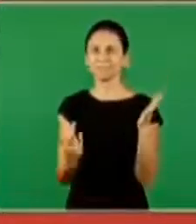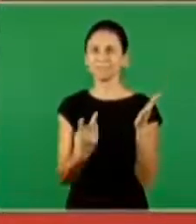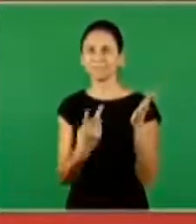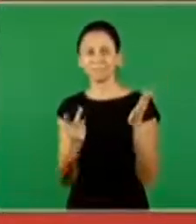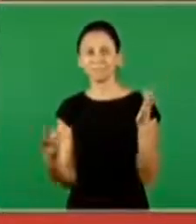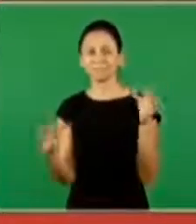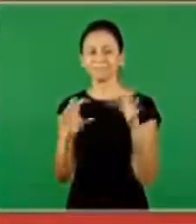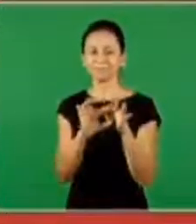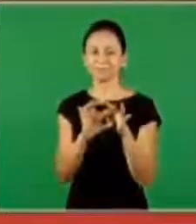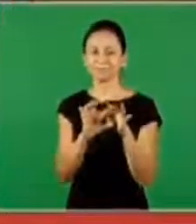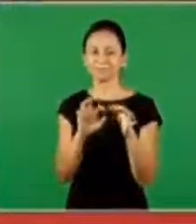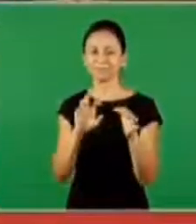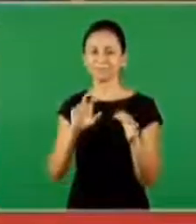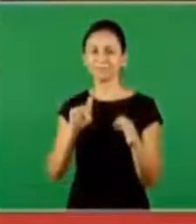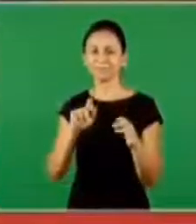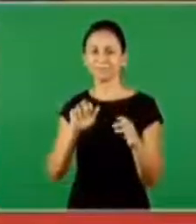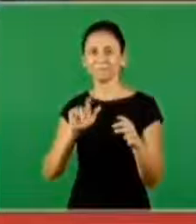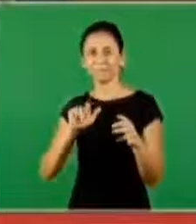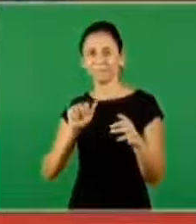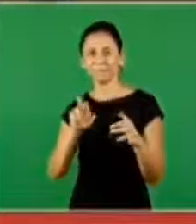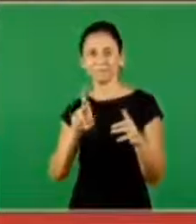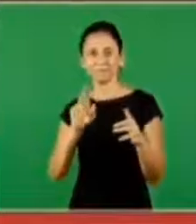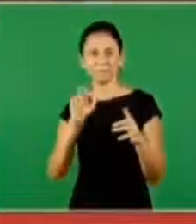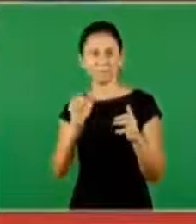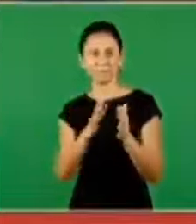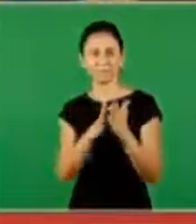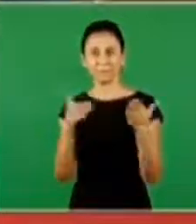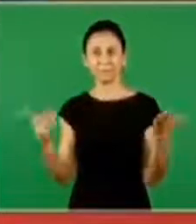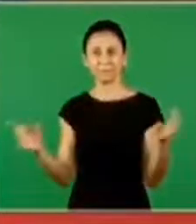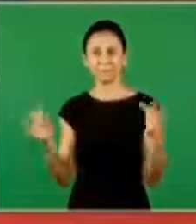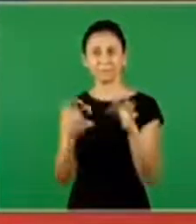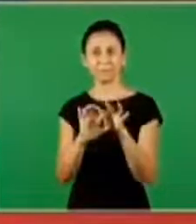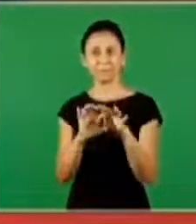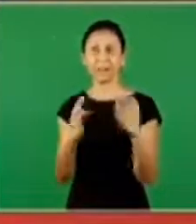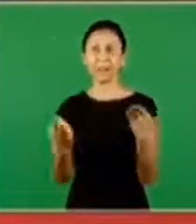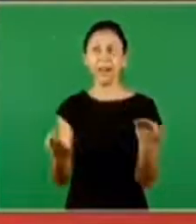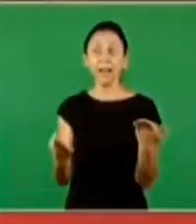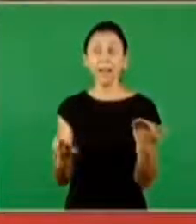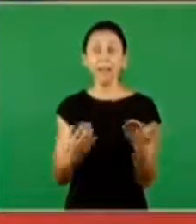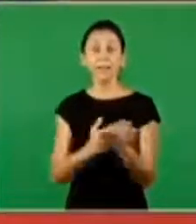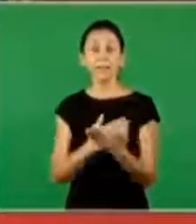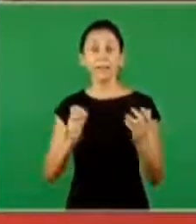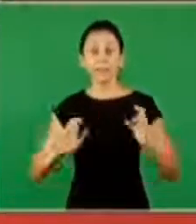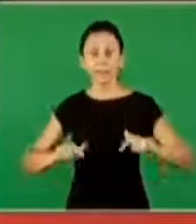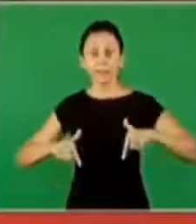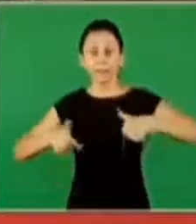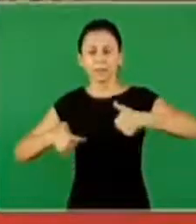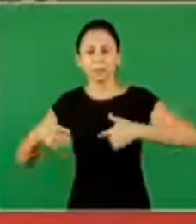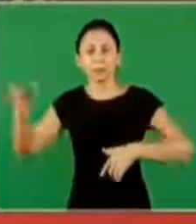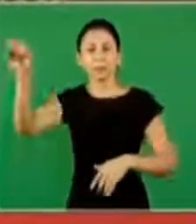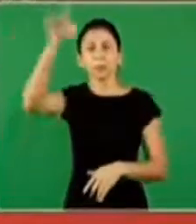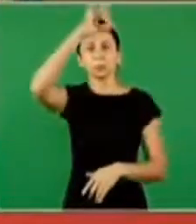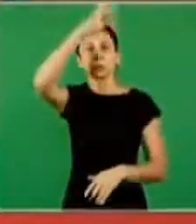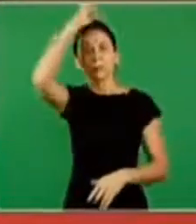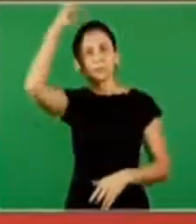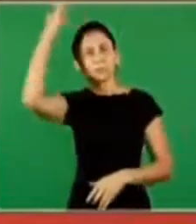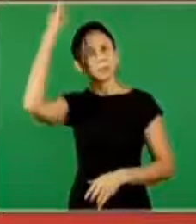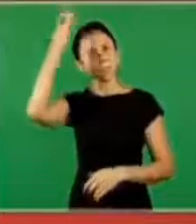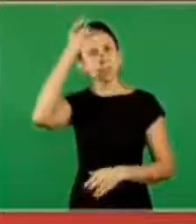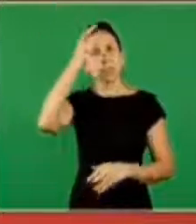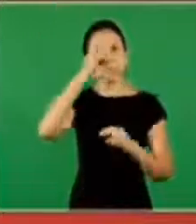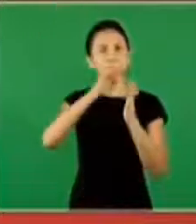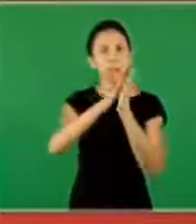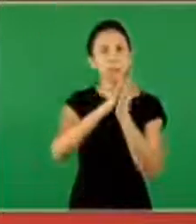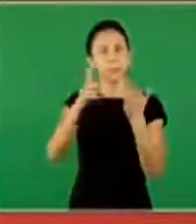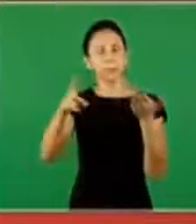the word and from that point everything flourished why because the operation of the spirit in the word